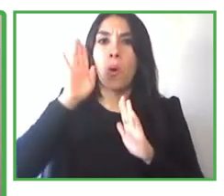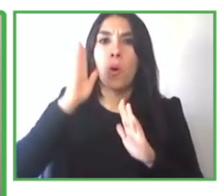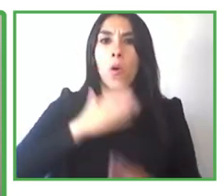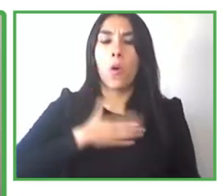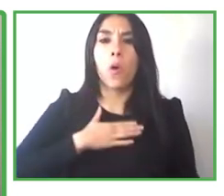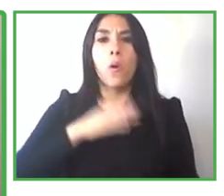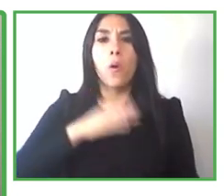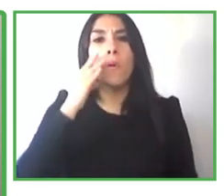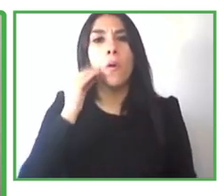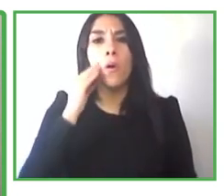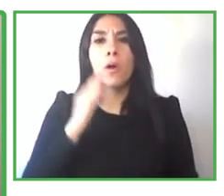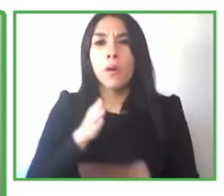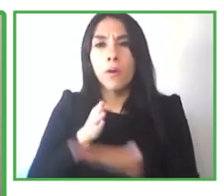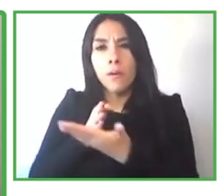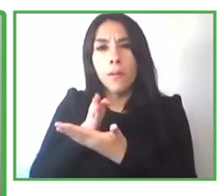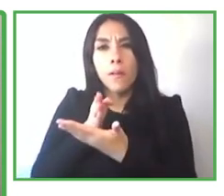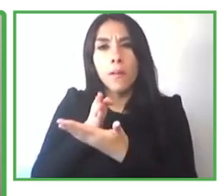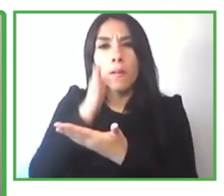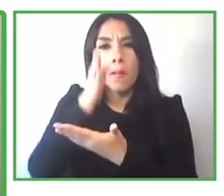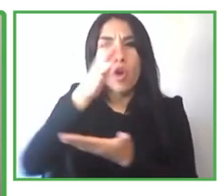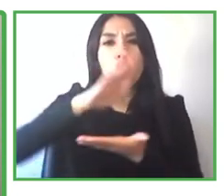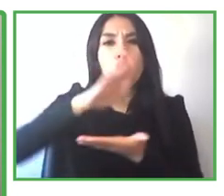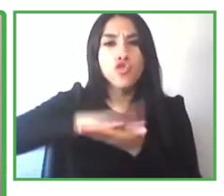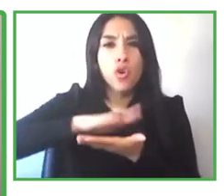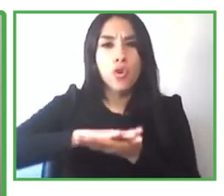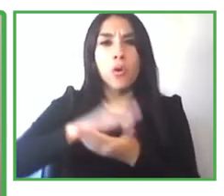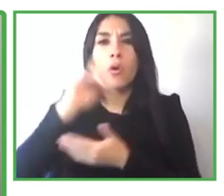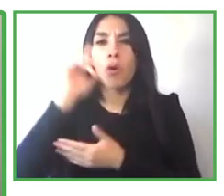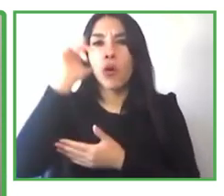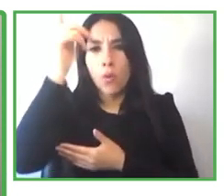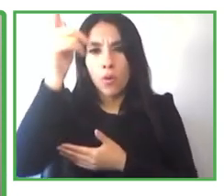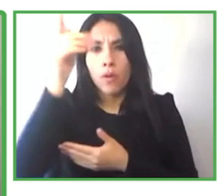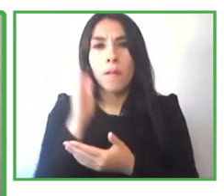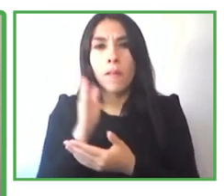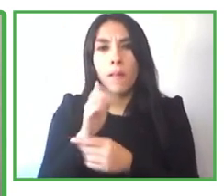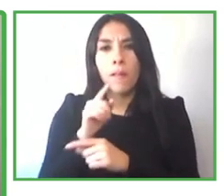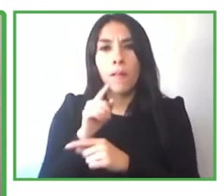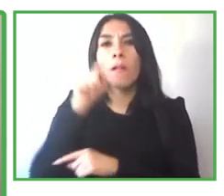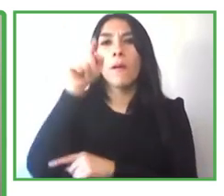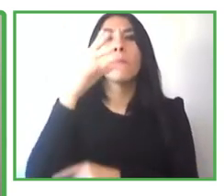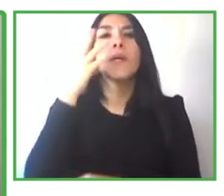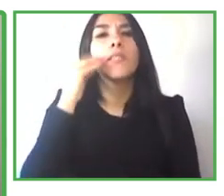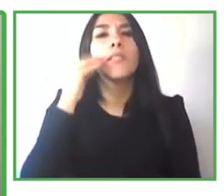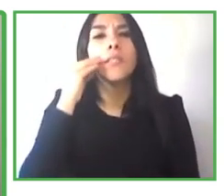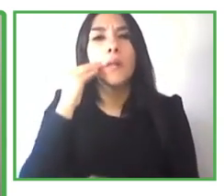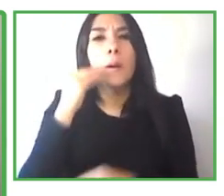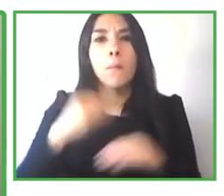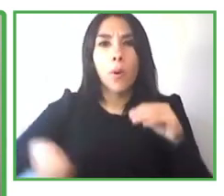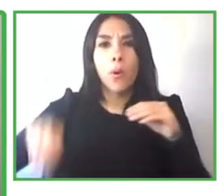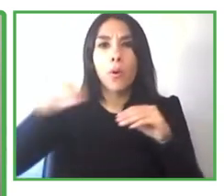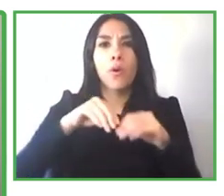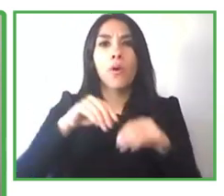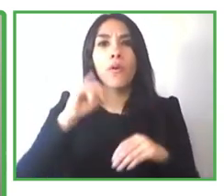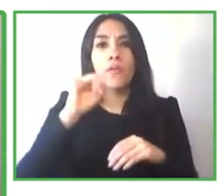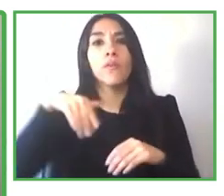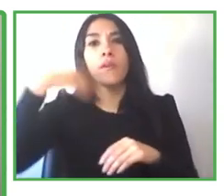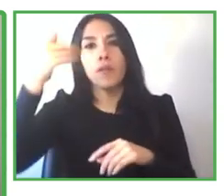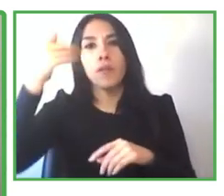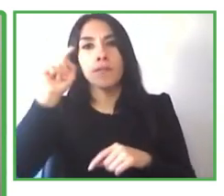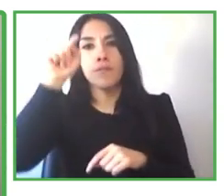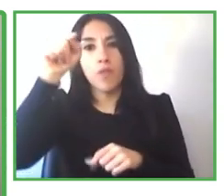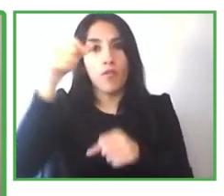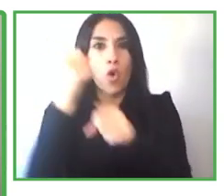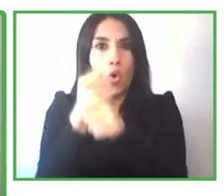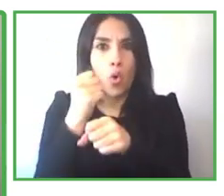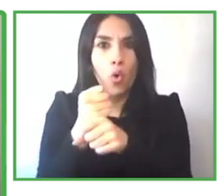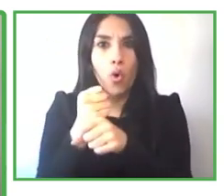and now i have like kind of friends colleagues which i which actually invite me to social